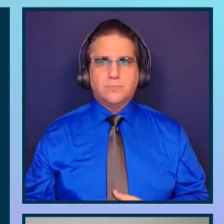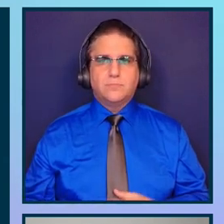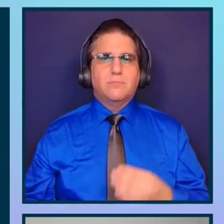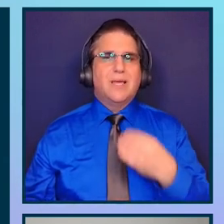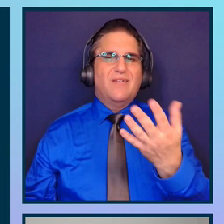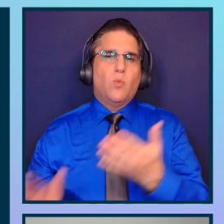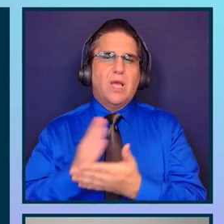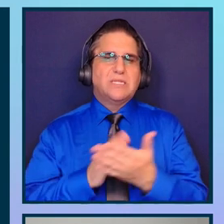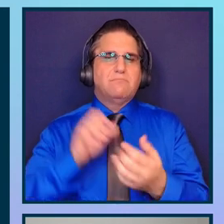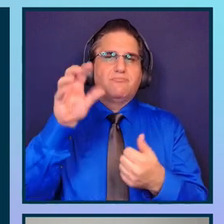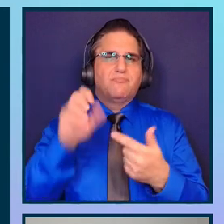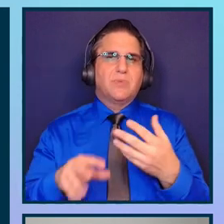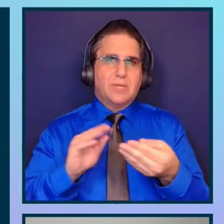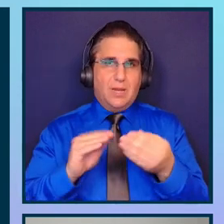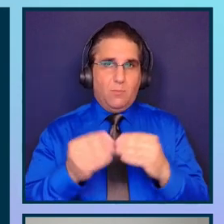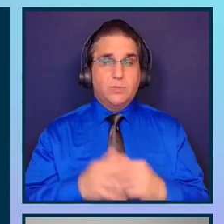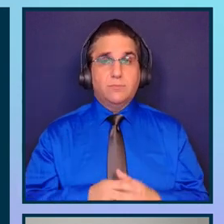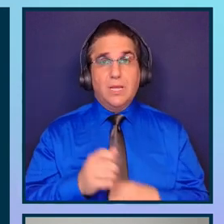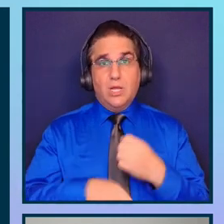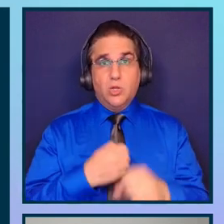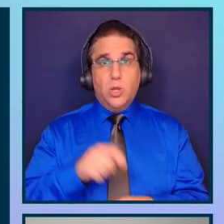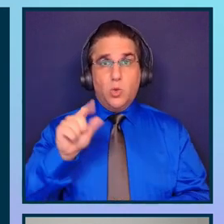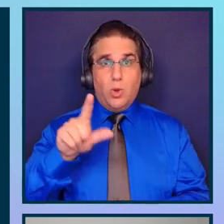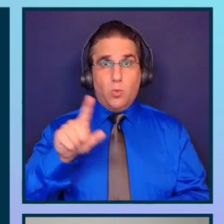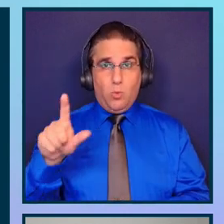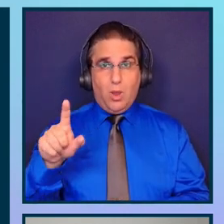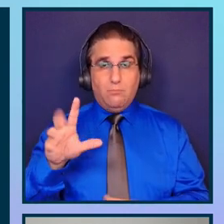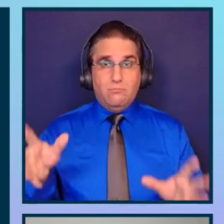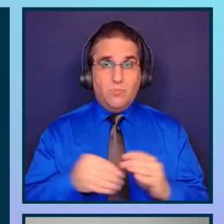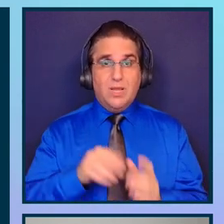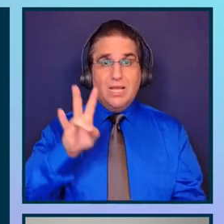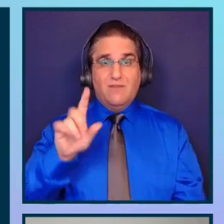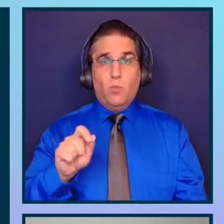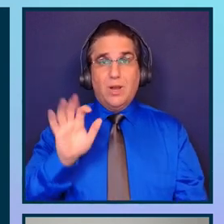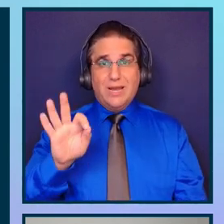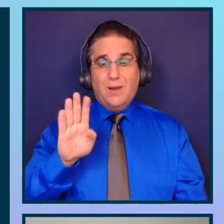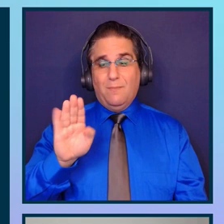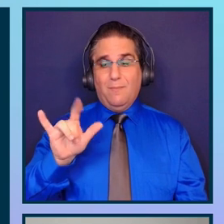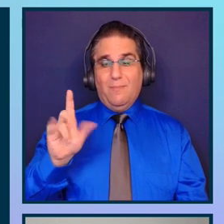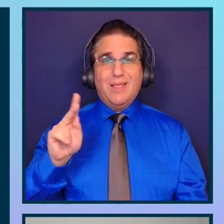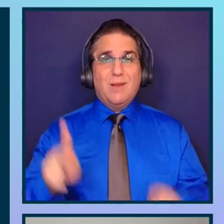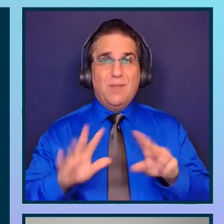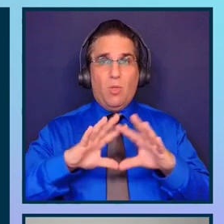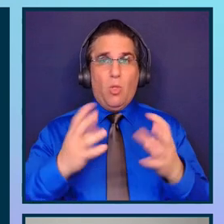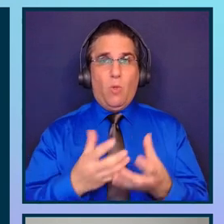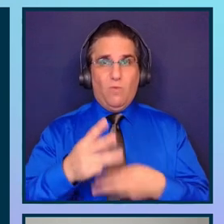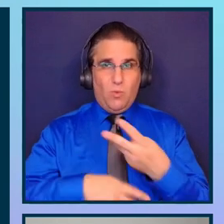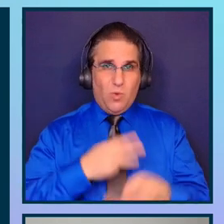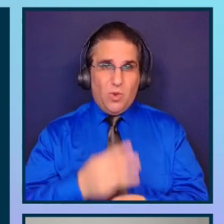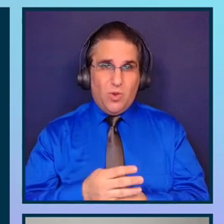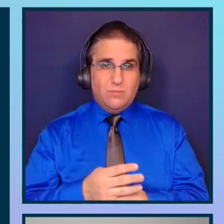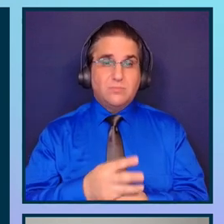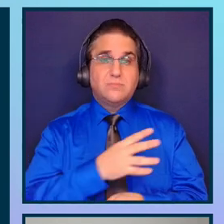In 2021 we were about 7.9 billion people in the world and more than 2